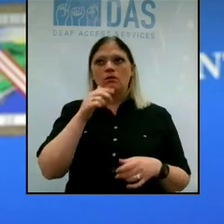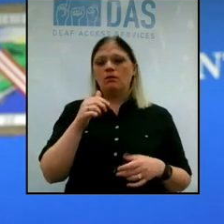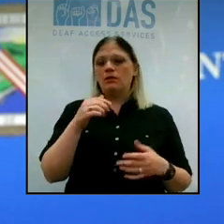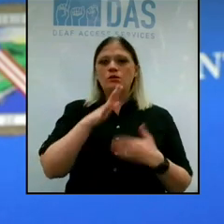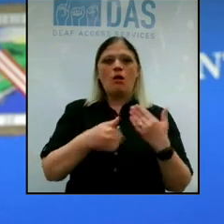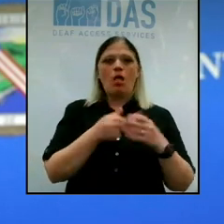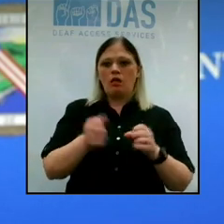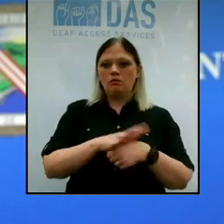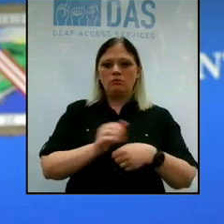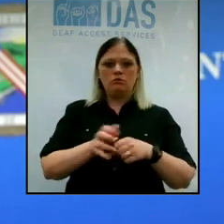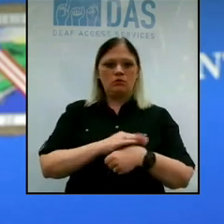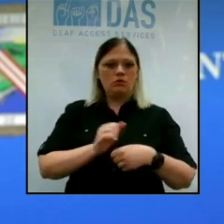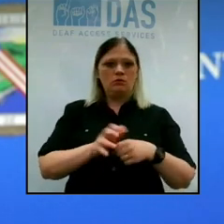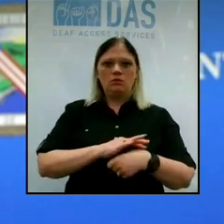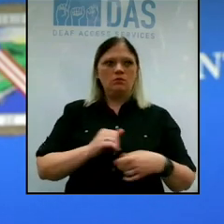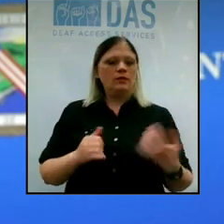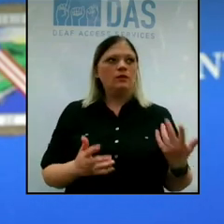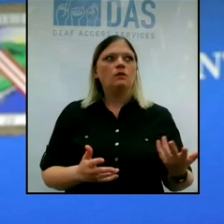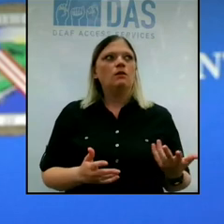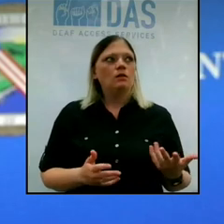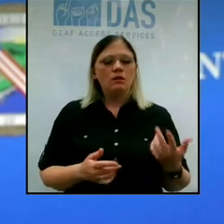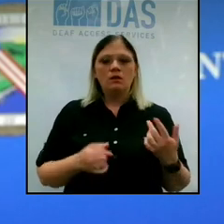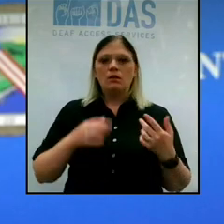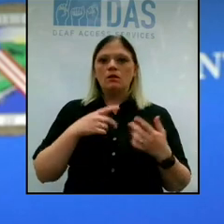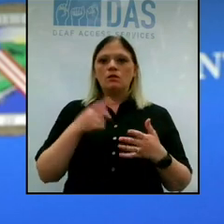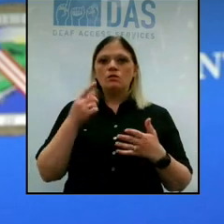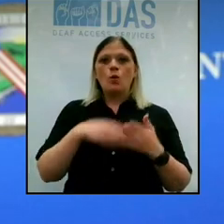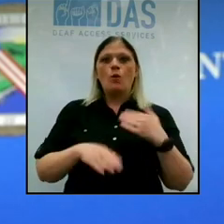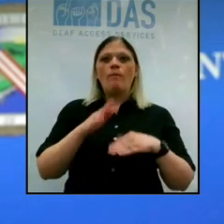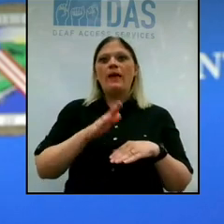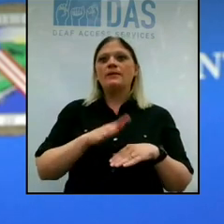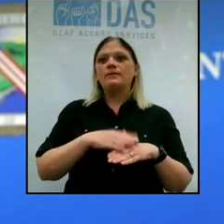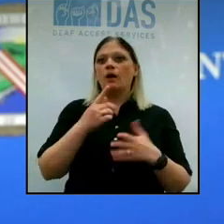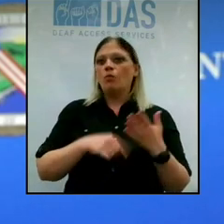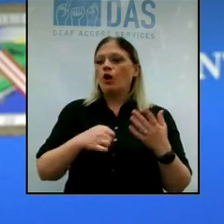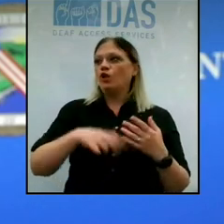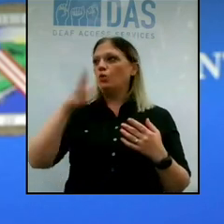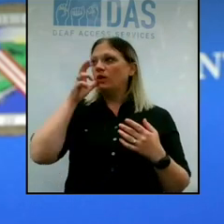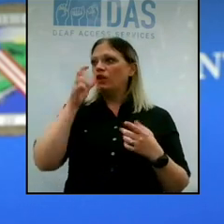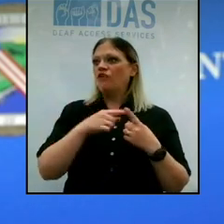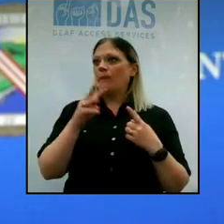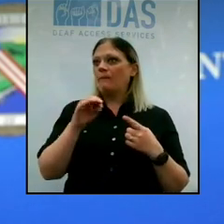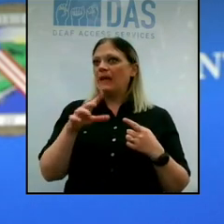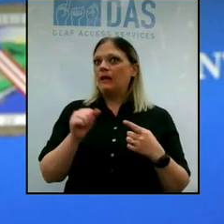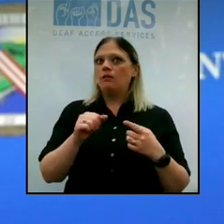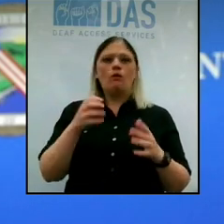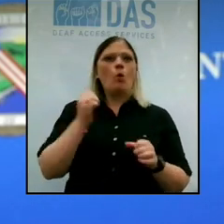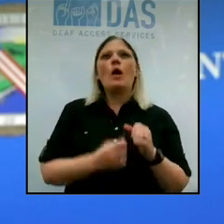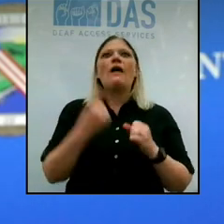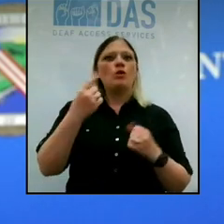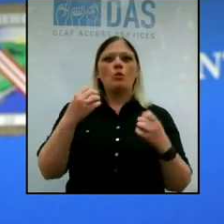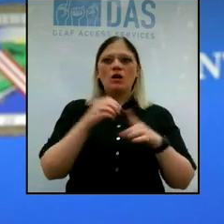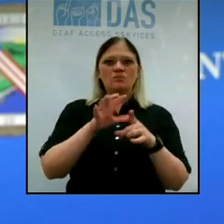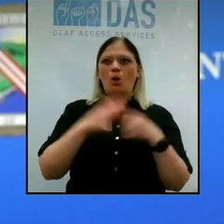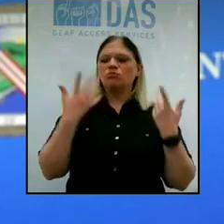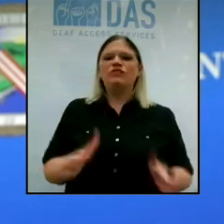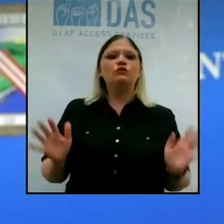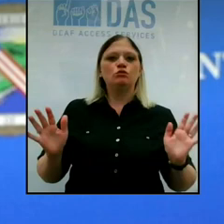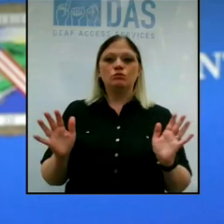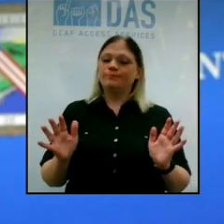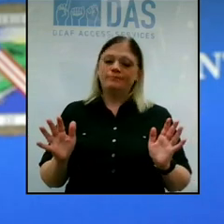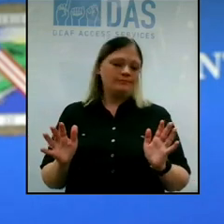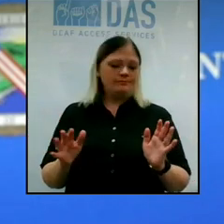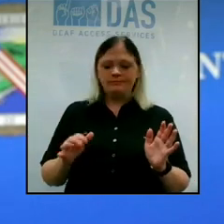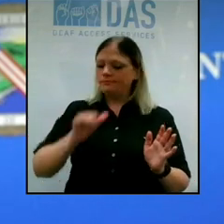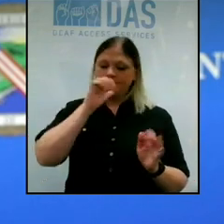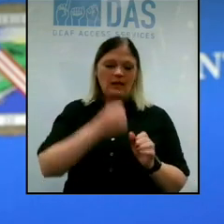COVID, COVID. And so based on what we're hearing in the media is we think that everybody must have been exposed. And it turns out not